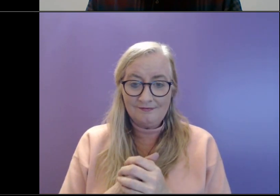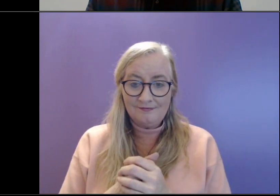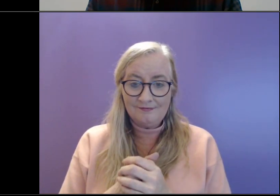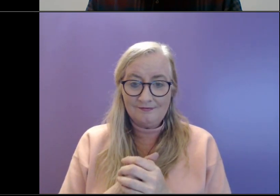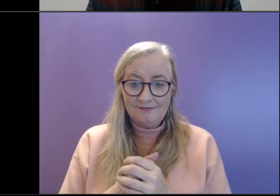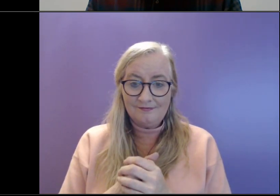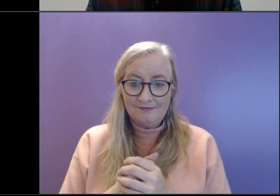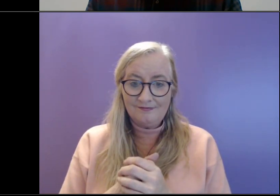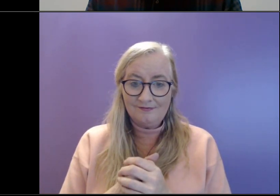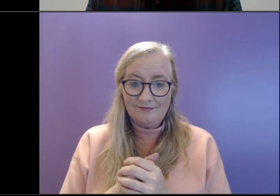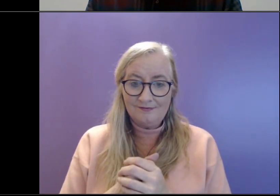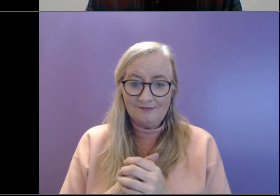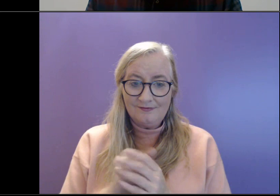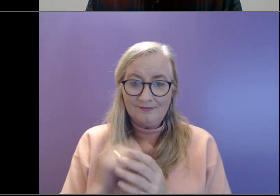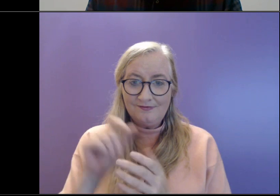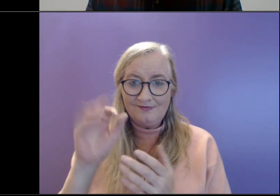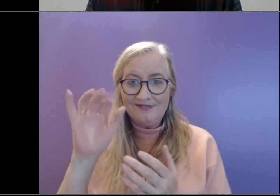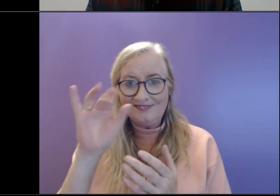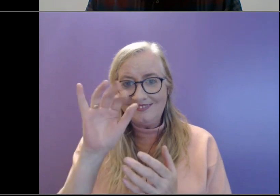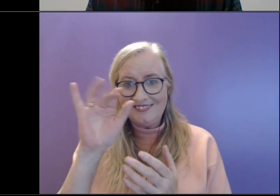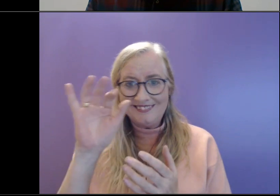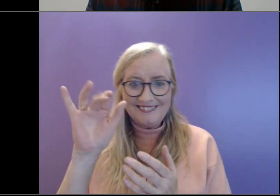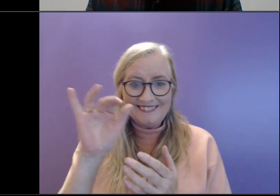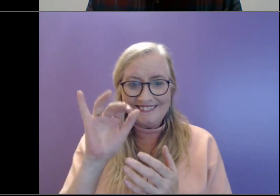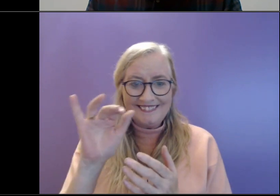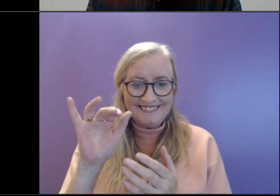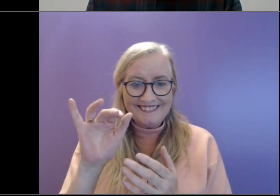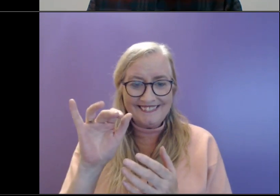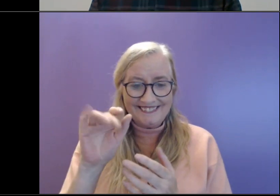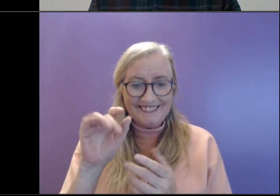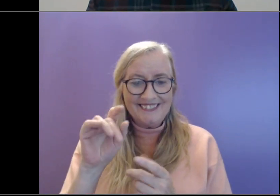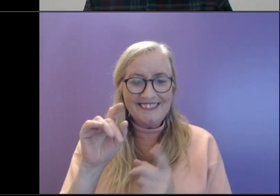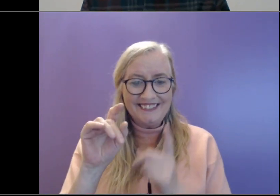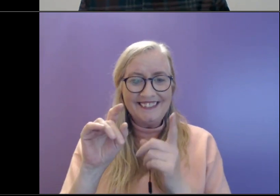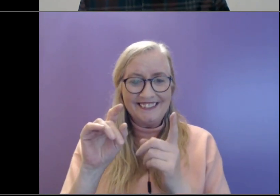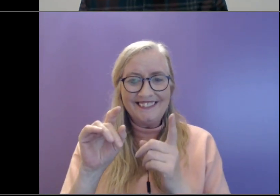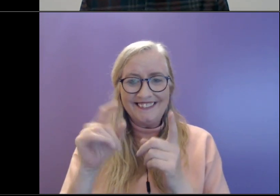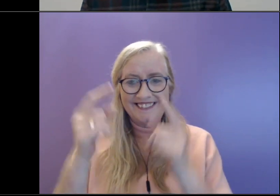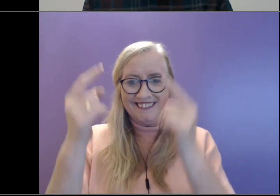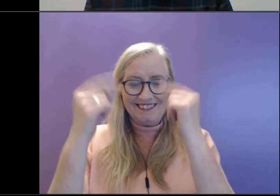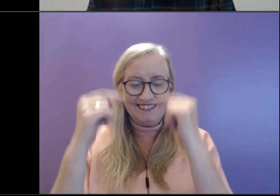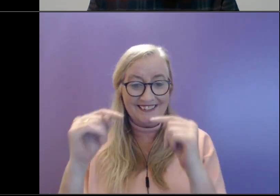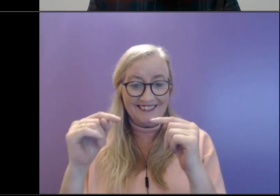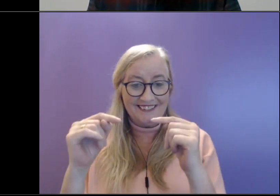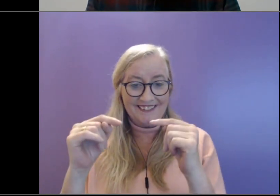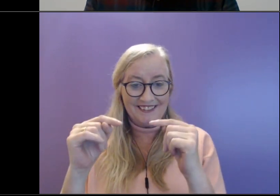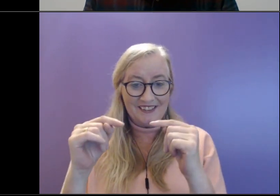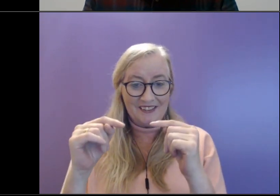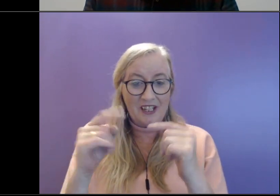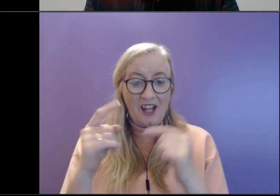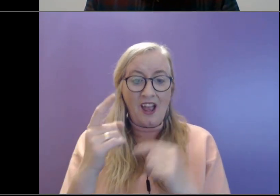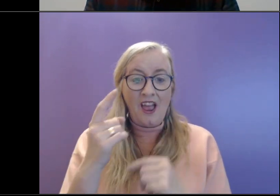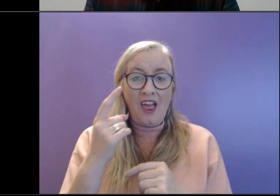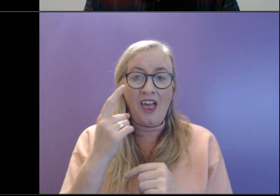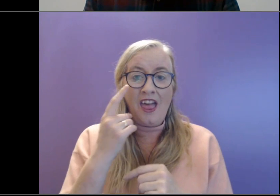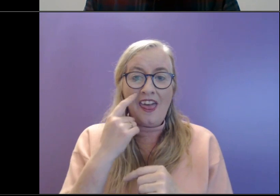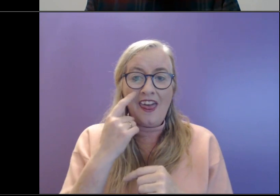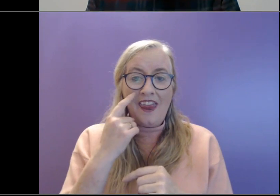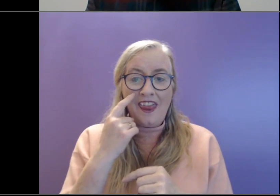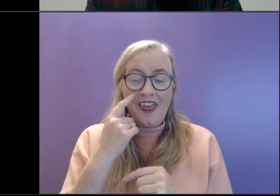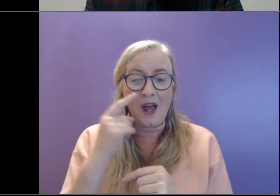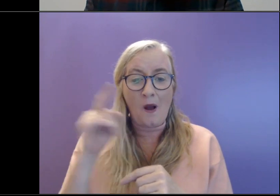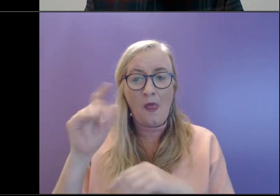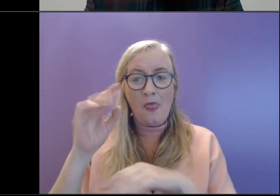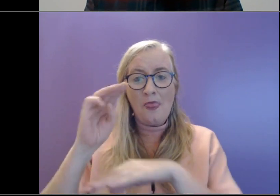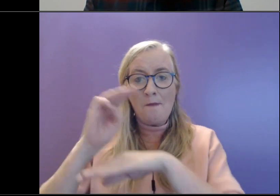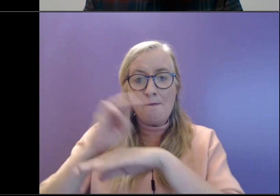I have I have one here, Connor from looks like the mother of a 16 year old daughter.